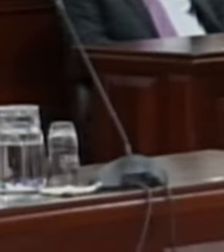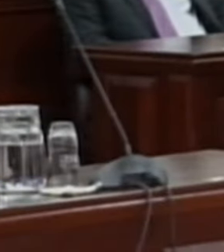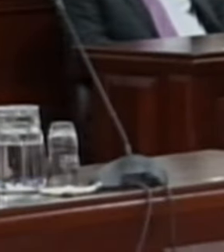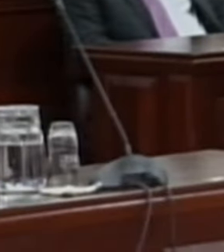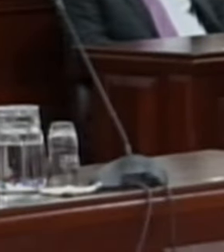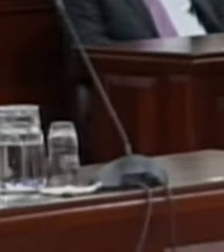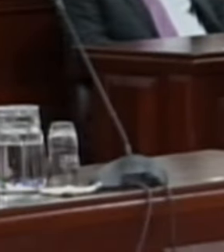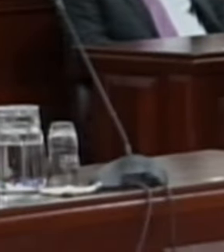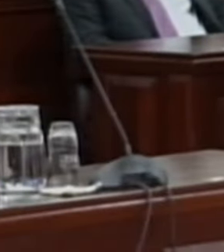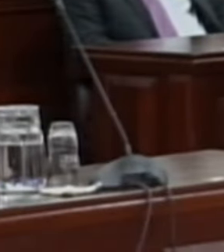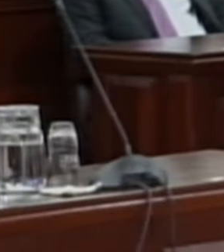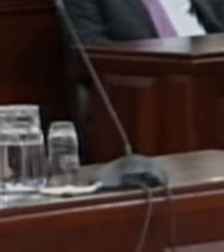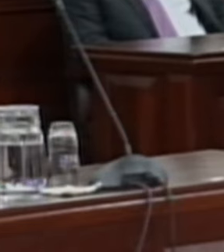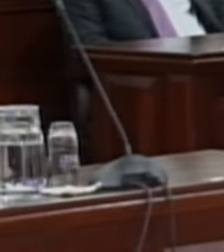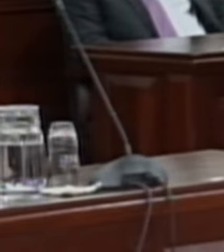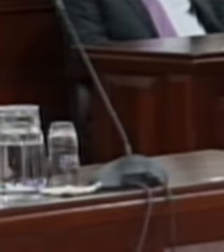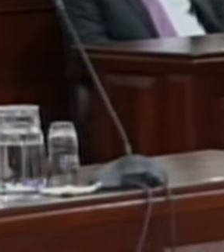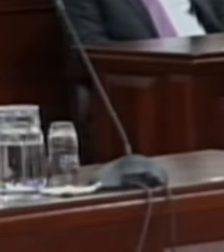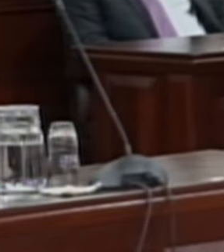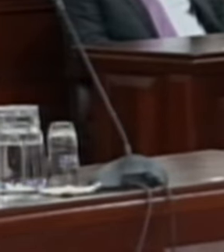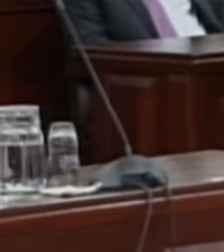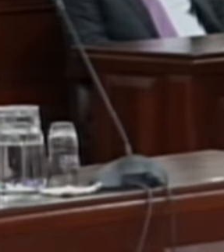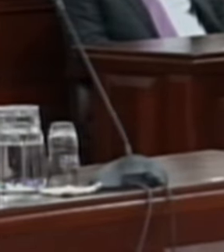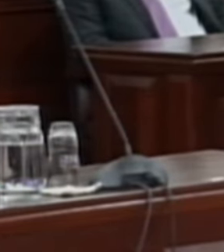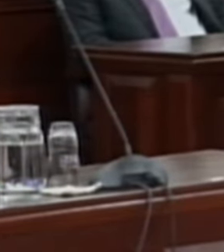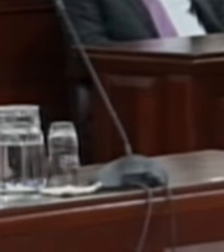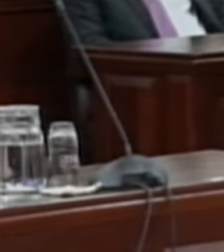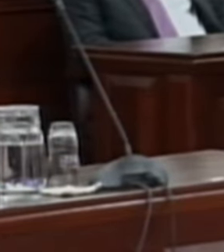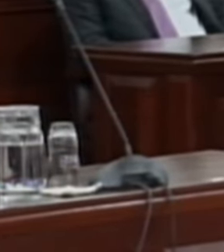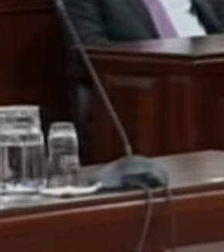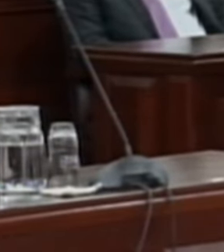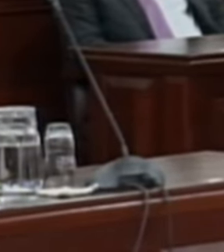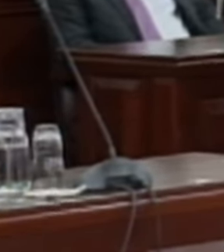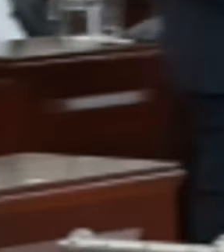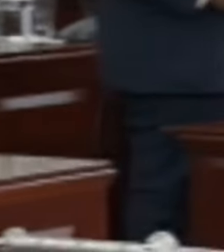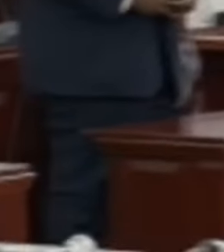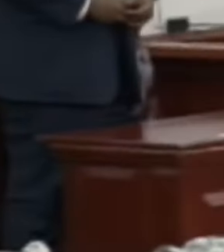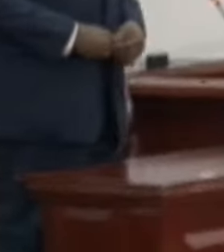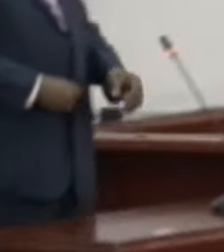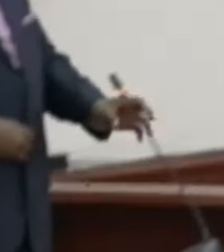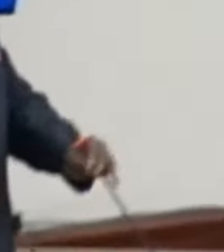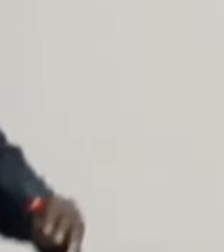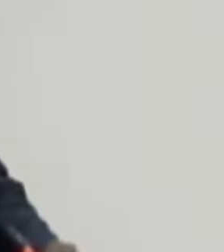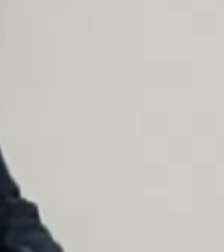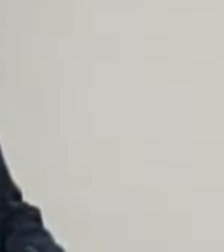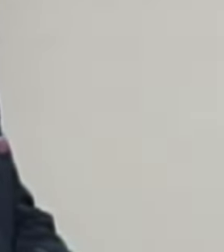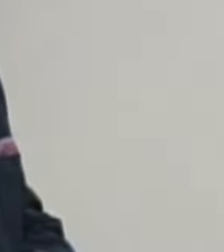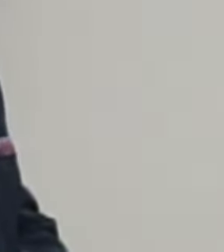at the Speaker. Basically it is to